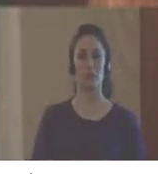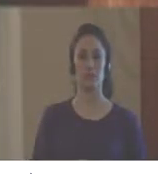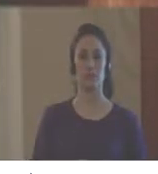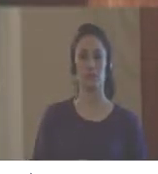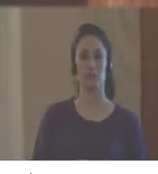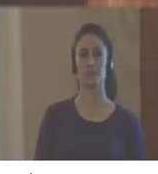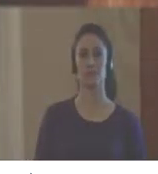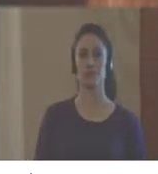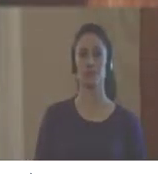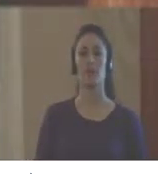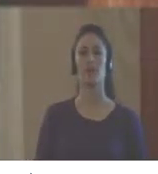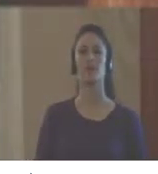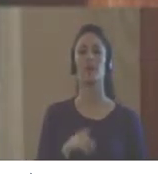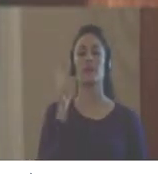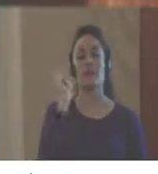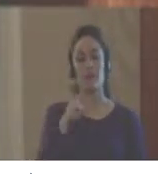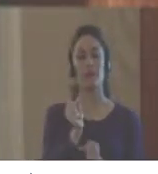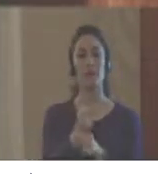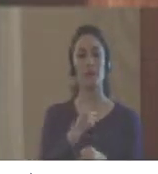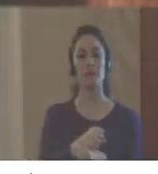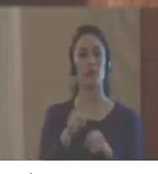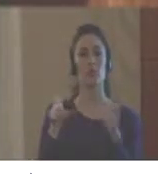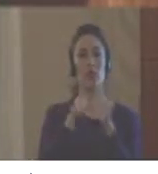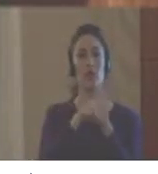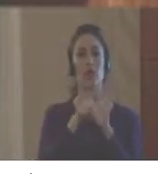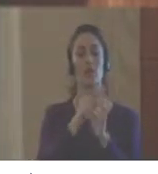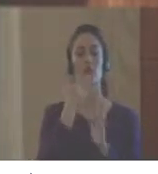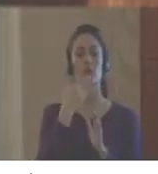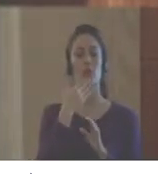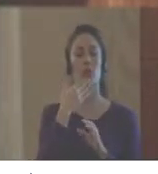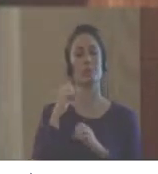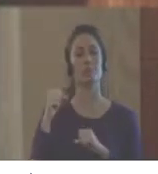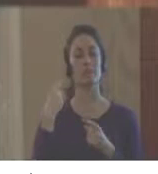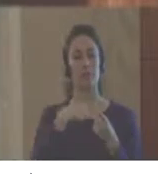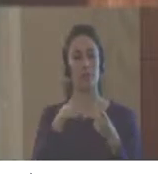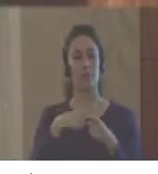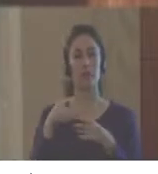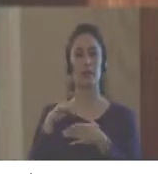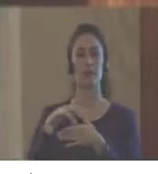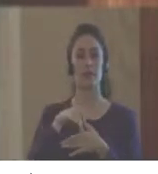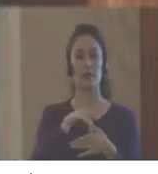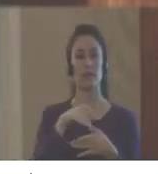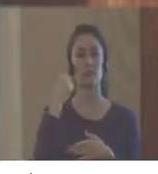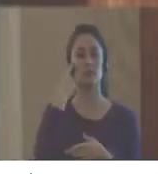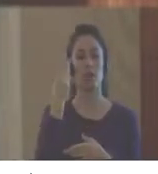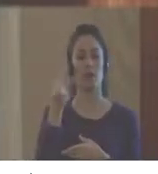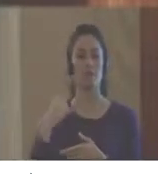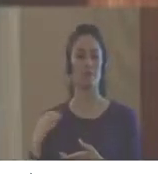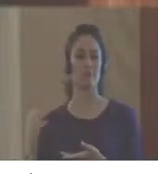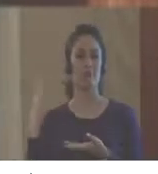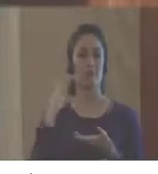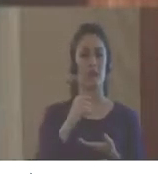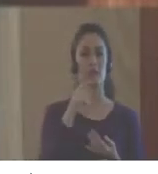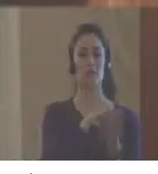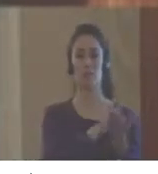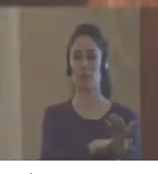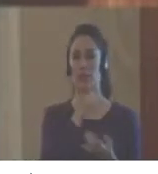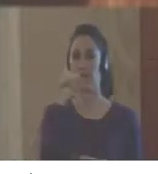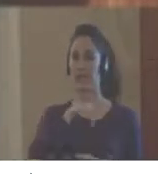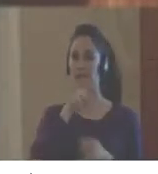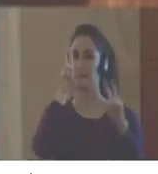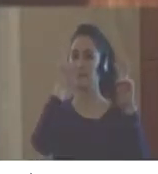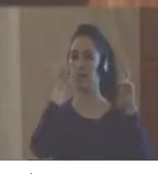constructions? Is there any norm that will order to have a